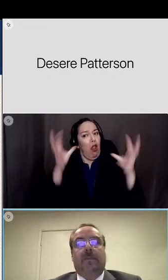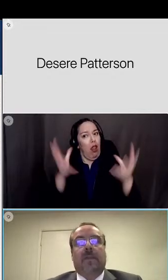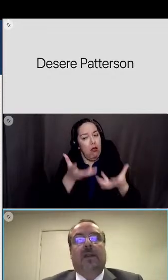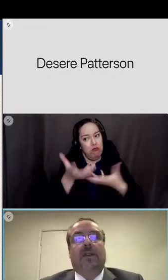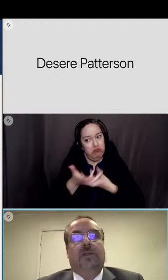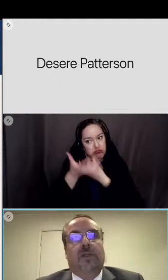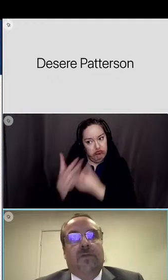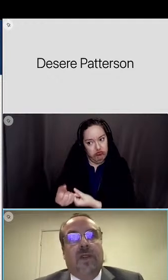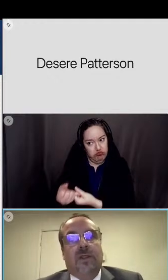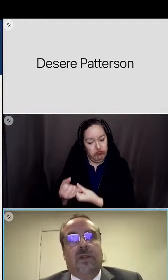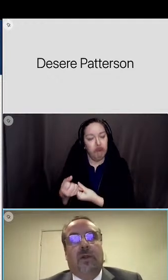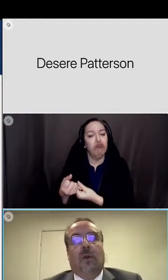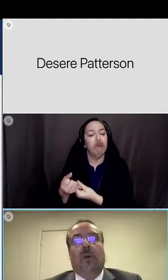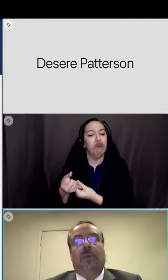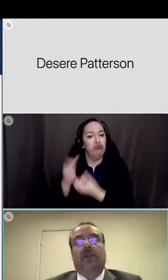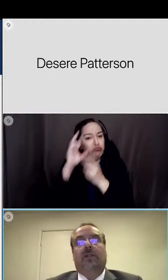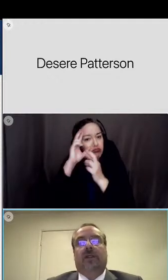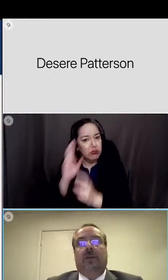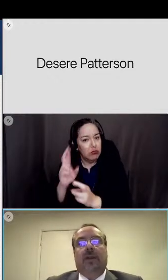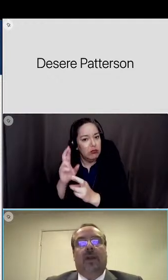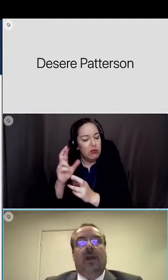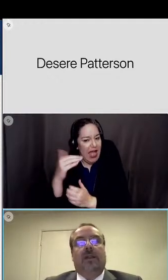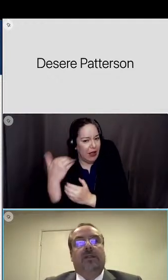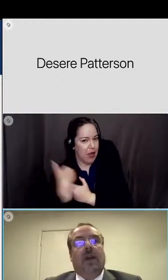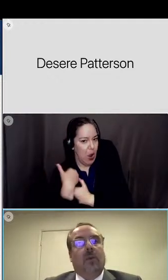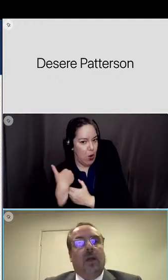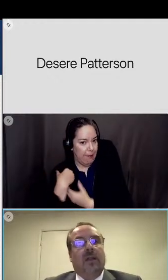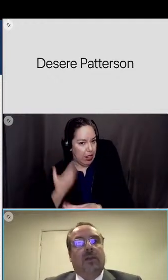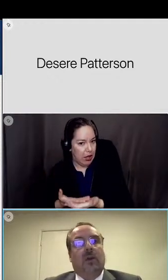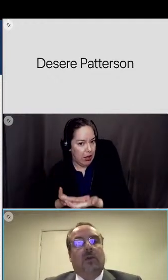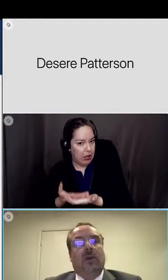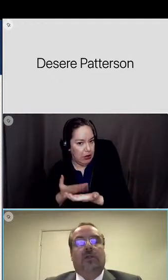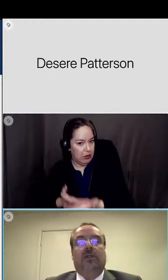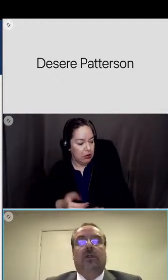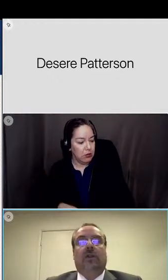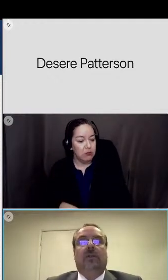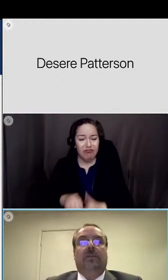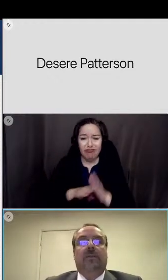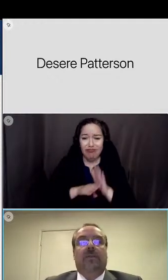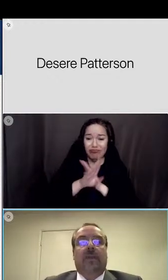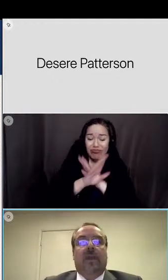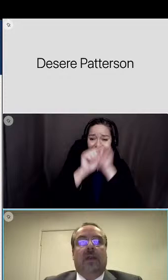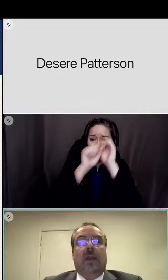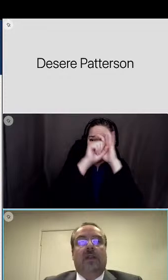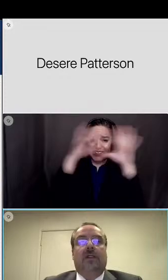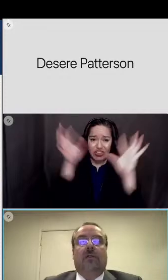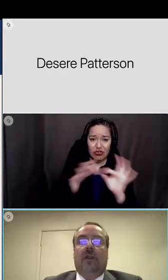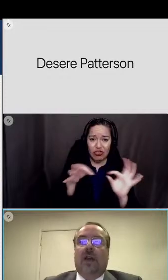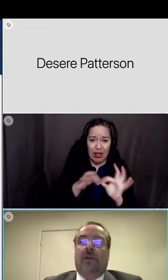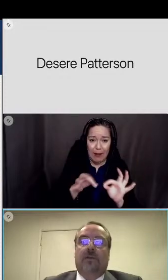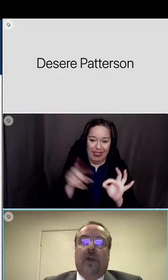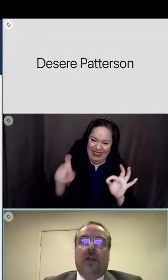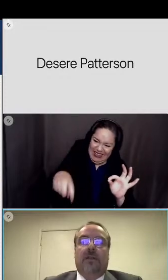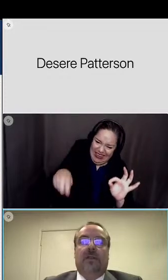a district vision or mission statement that is not widely known or understood a general lack of trust